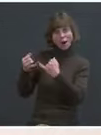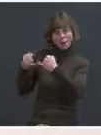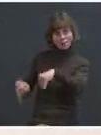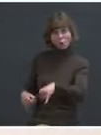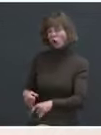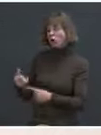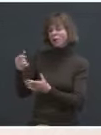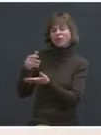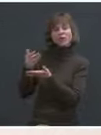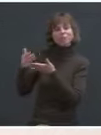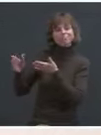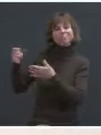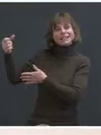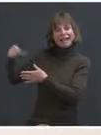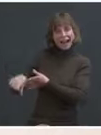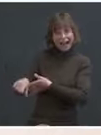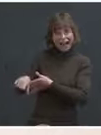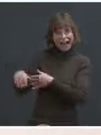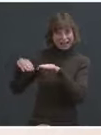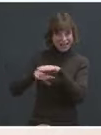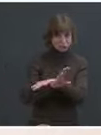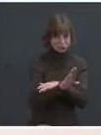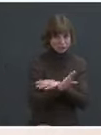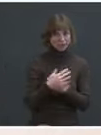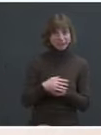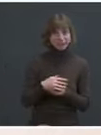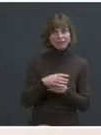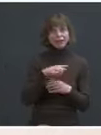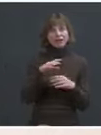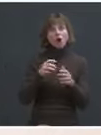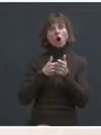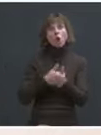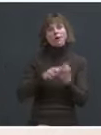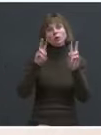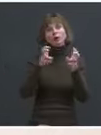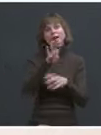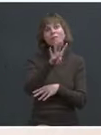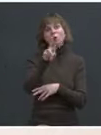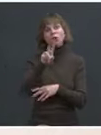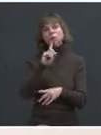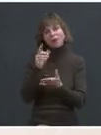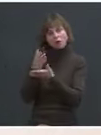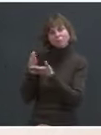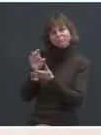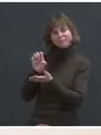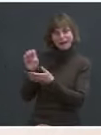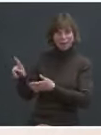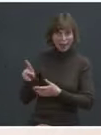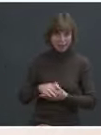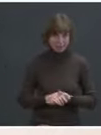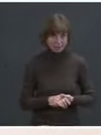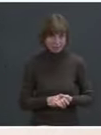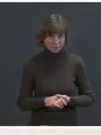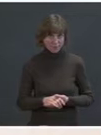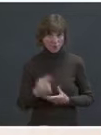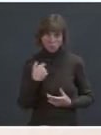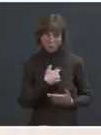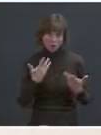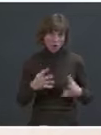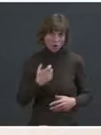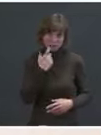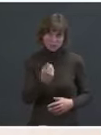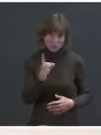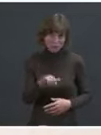entry and are returned under Title 42, as we've already mentioned. Also, he has suggested